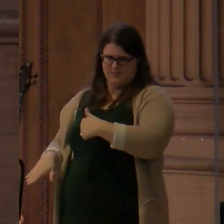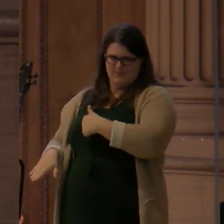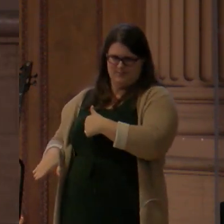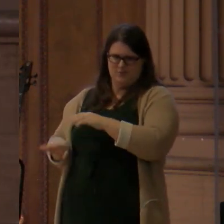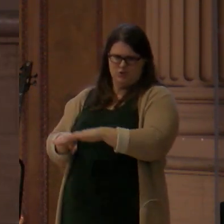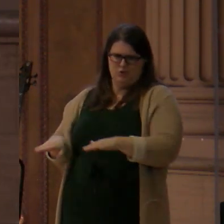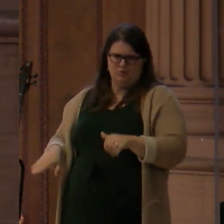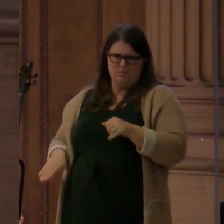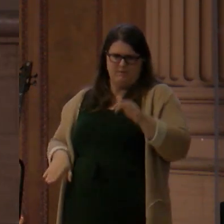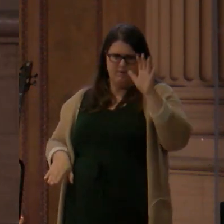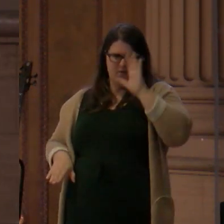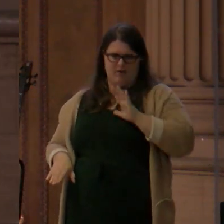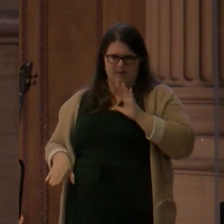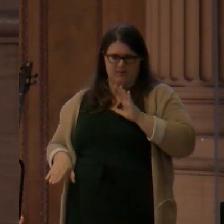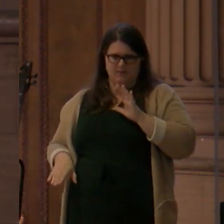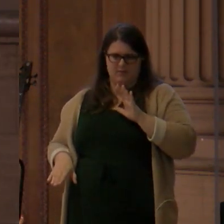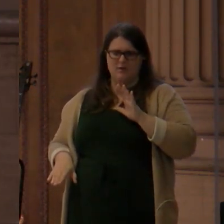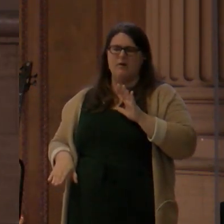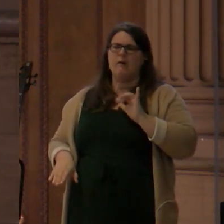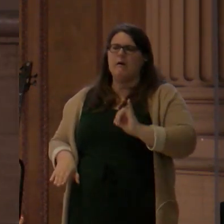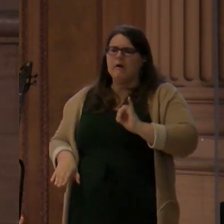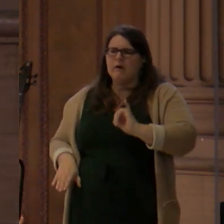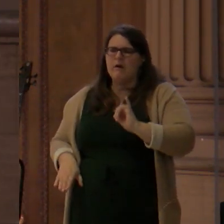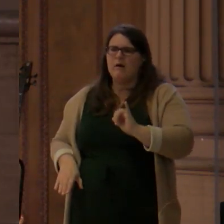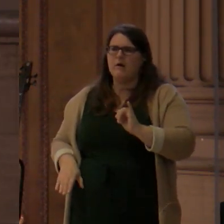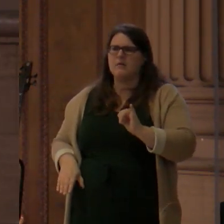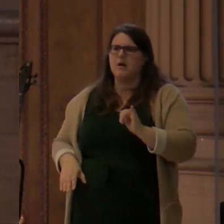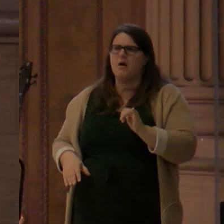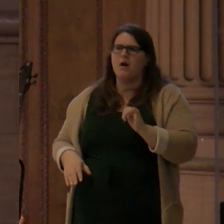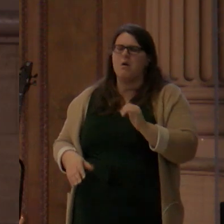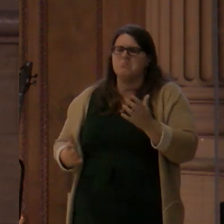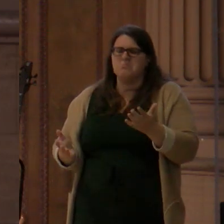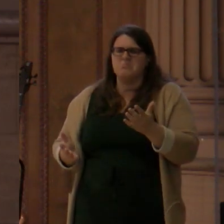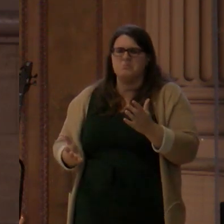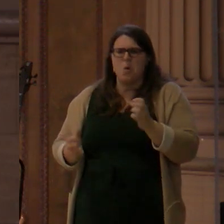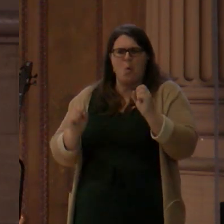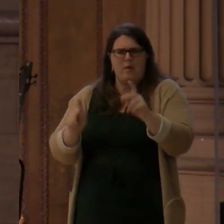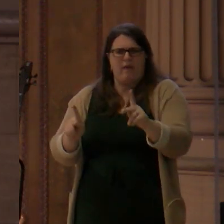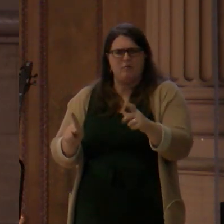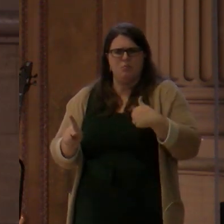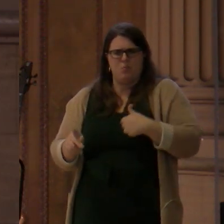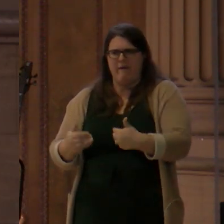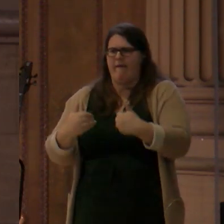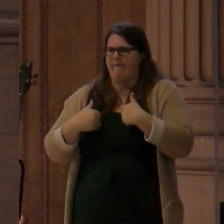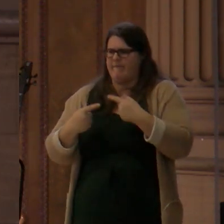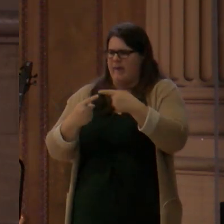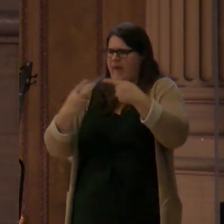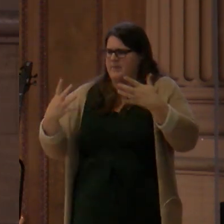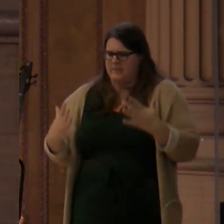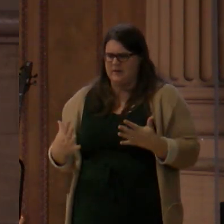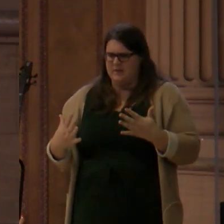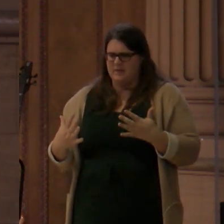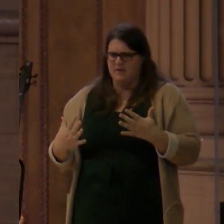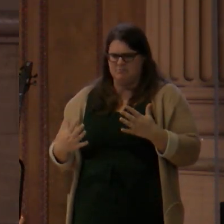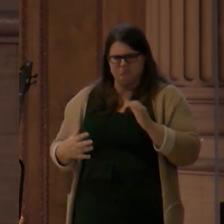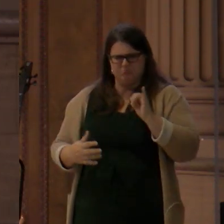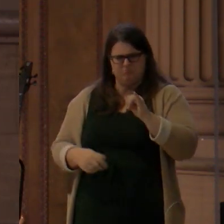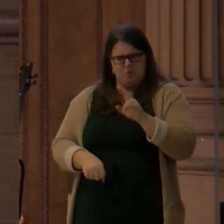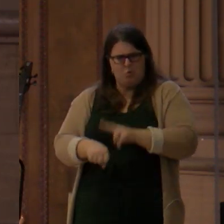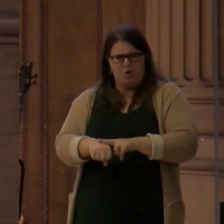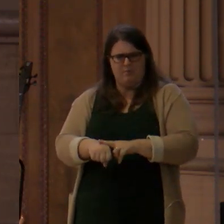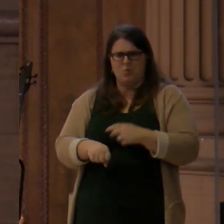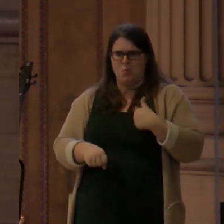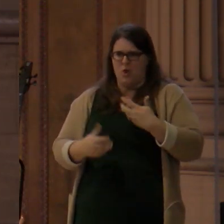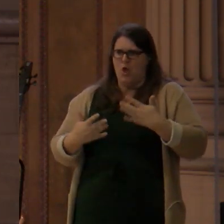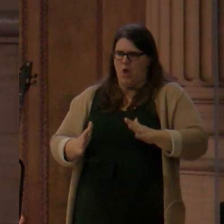we shouldn't be surprised by hostility we face as we seek to follow Jesus. Right? Like this is just a reality. We should expect